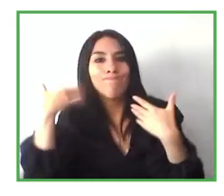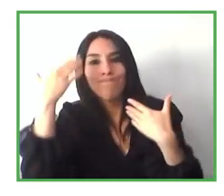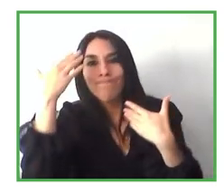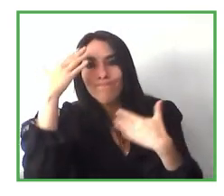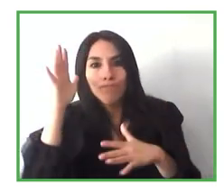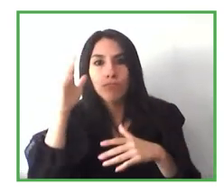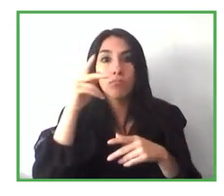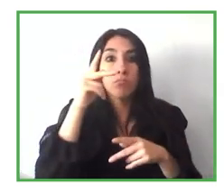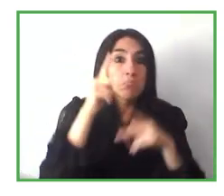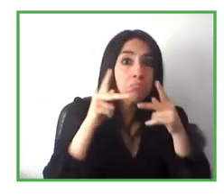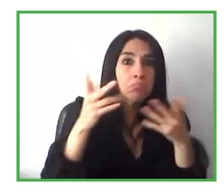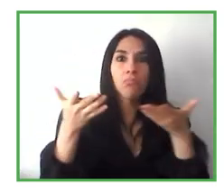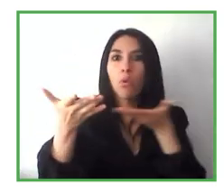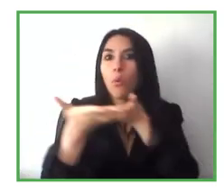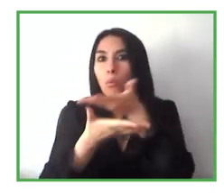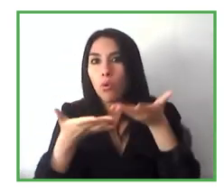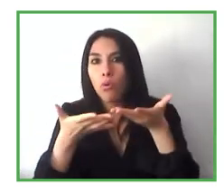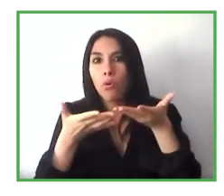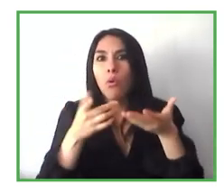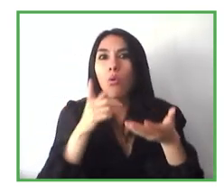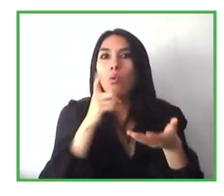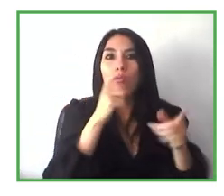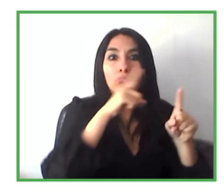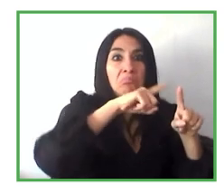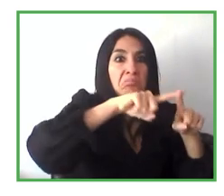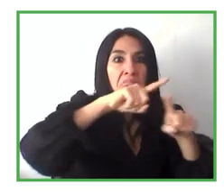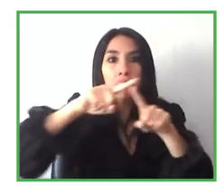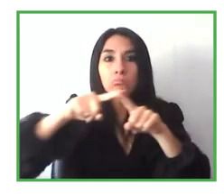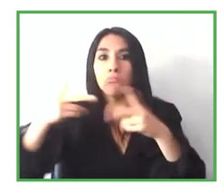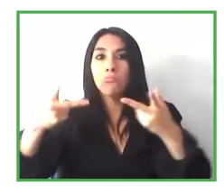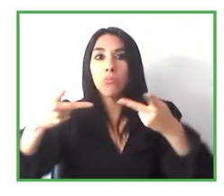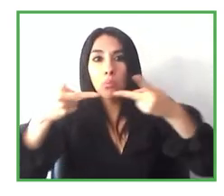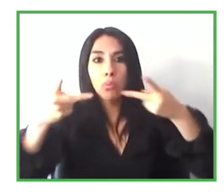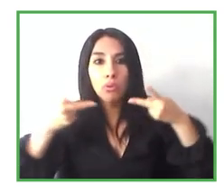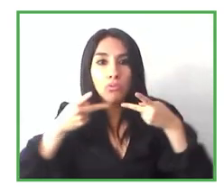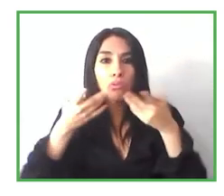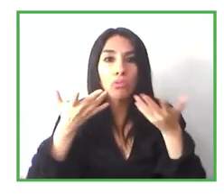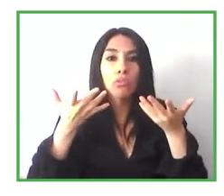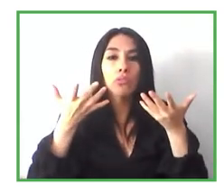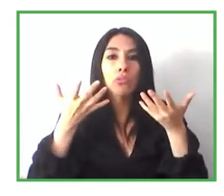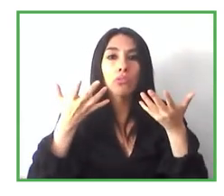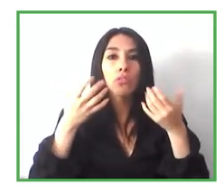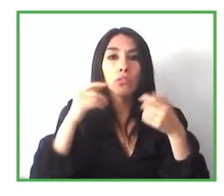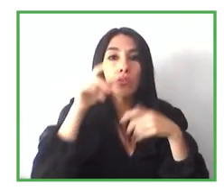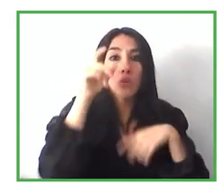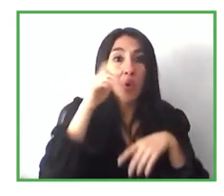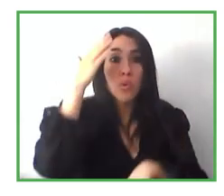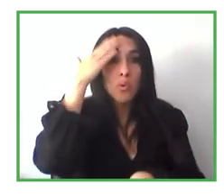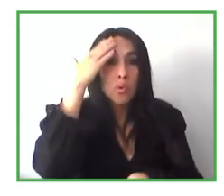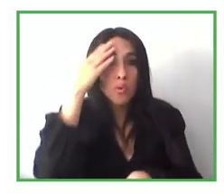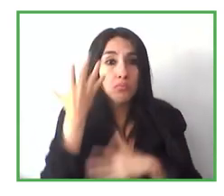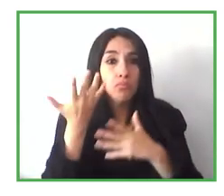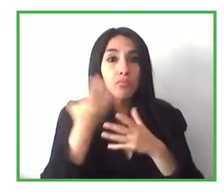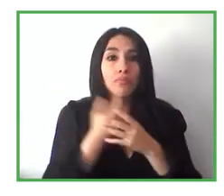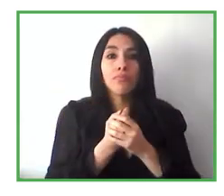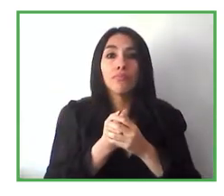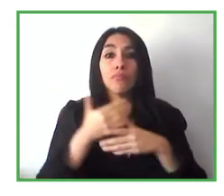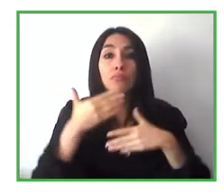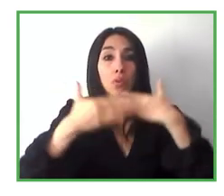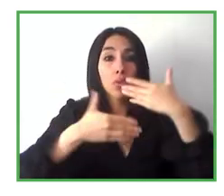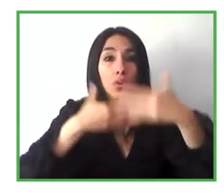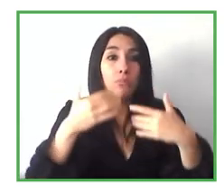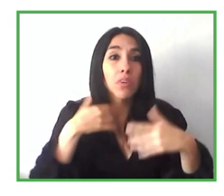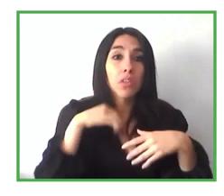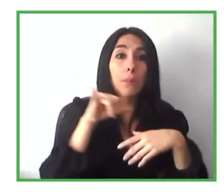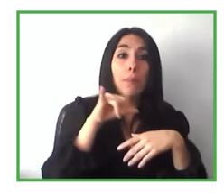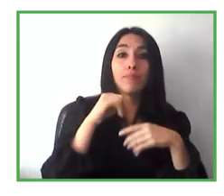feedback that we have had from previous places. And sometimes if